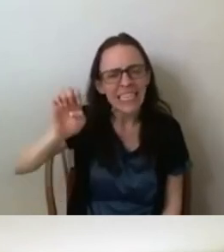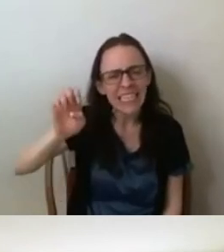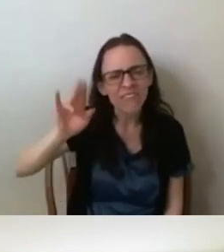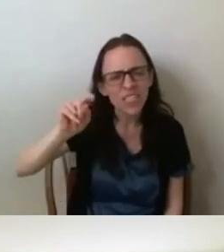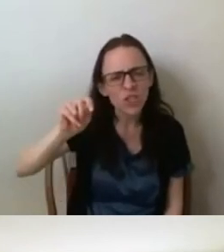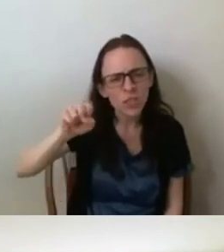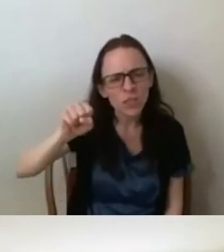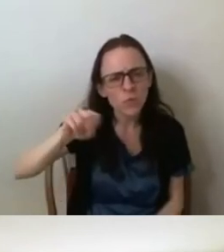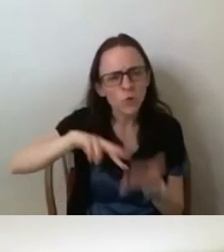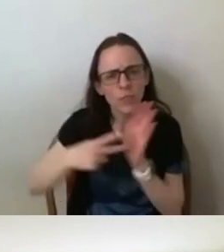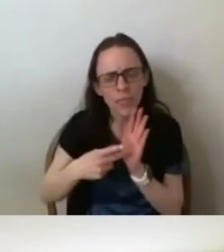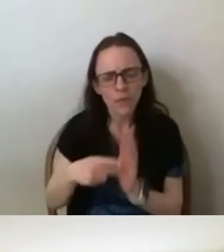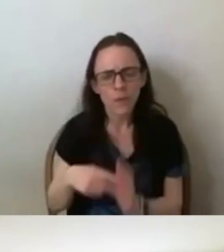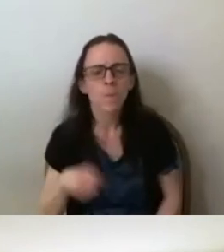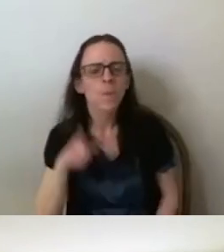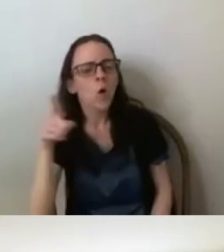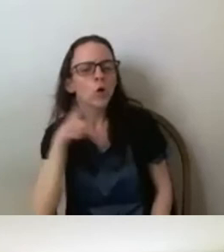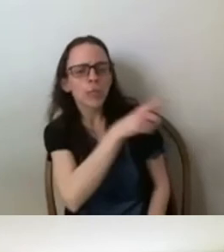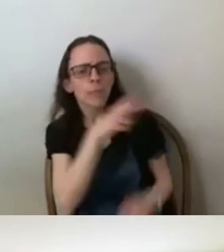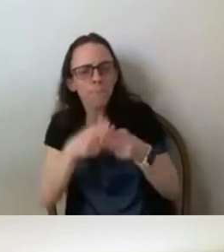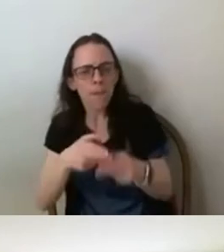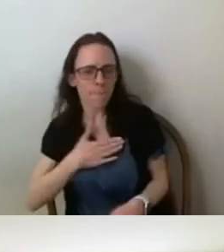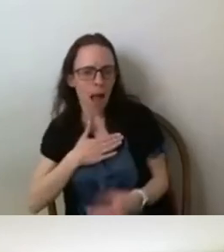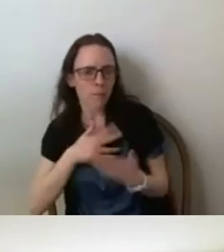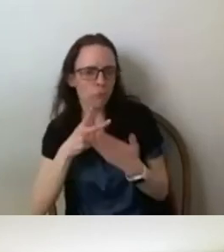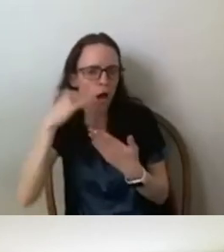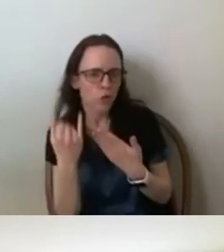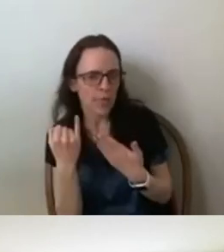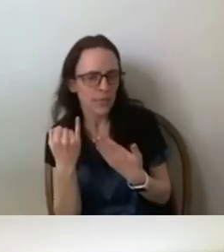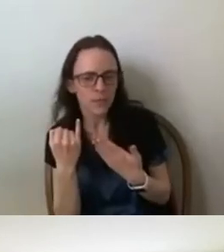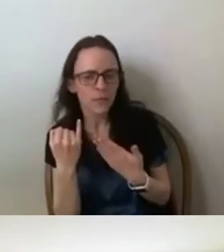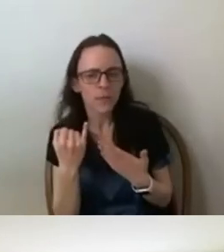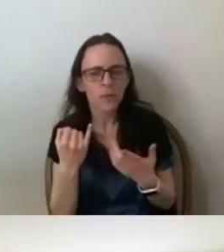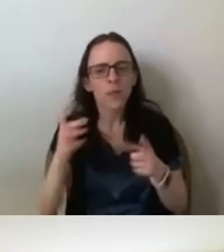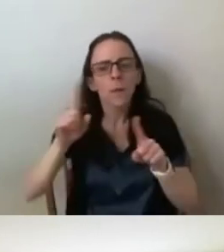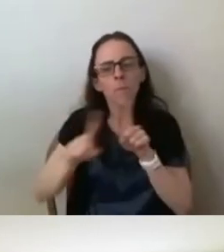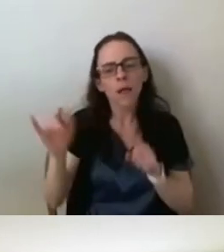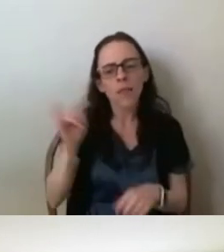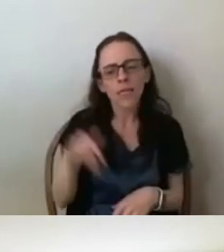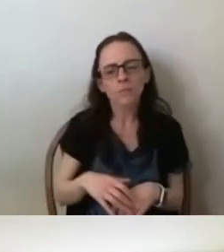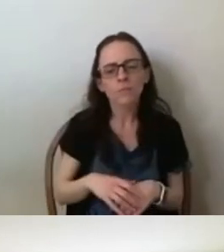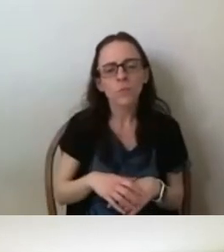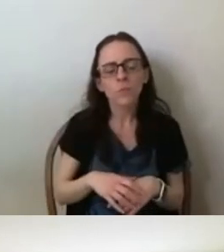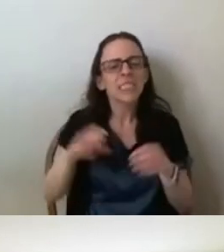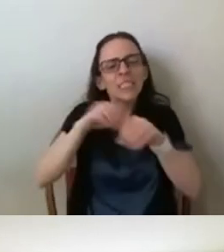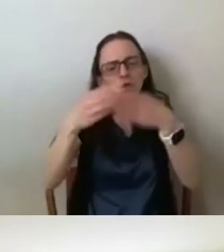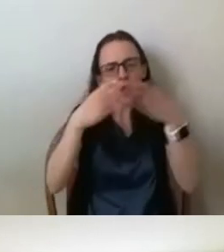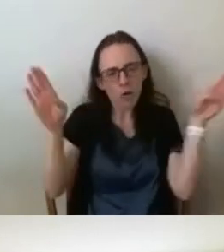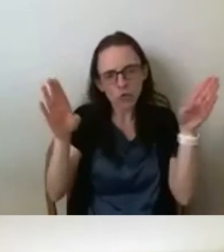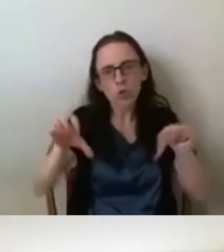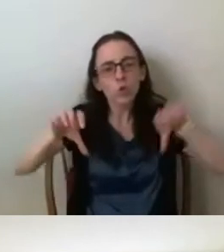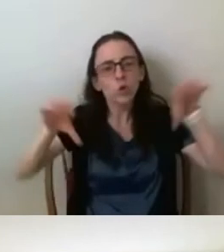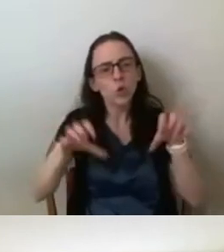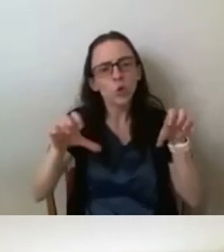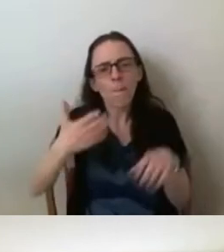She was referencing my specific project, but I think she means like doing bad stuff to people in general would be like